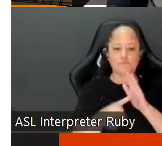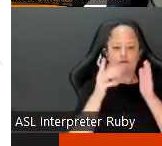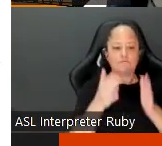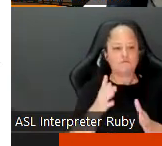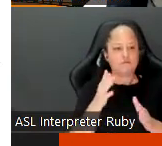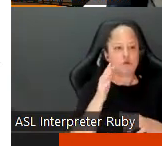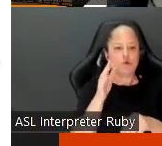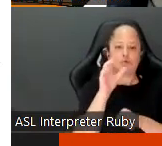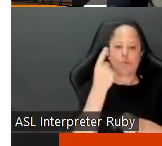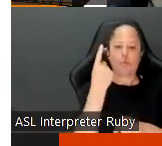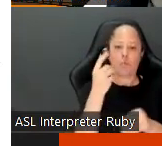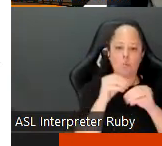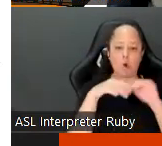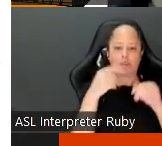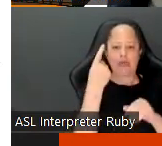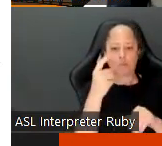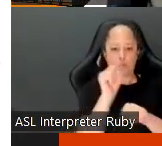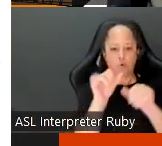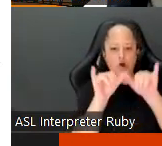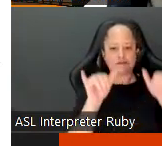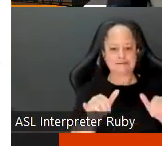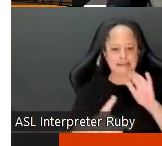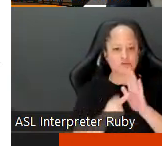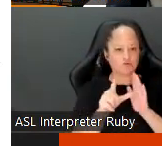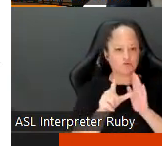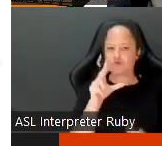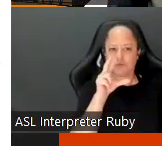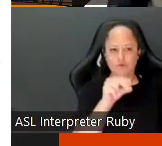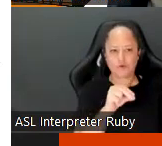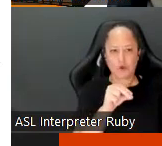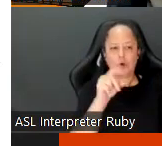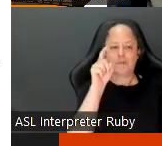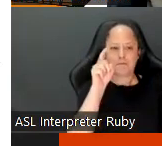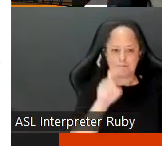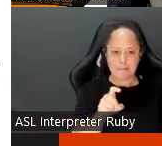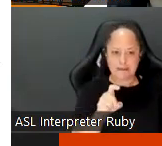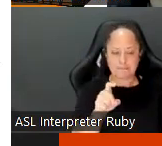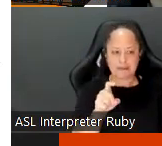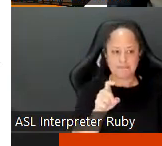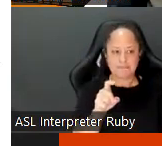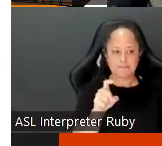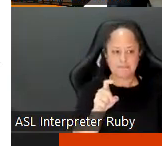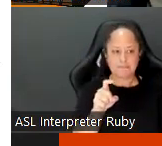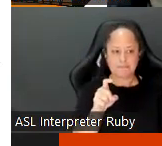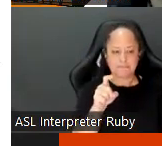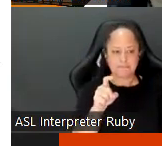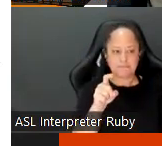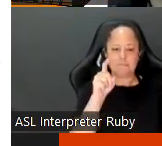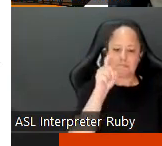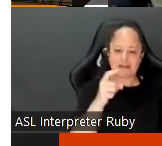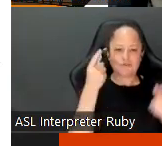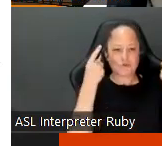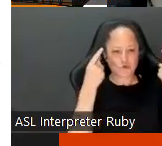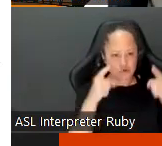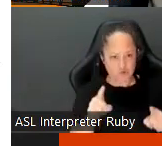workstation review if they didn't see anything they want again no it has to be um by they have to agree